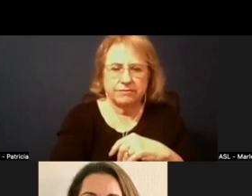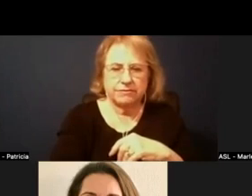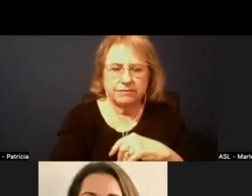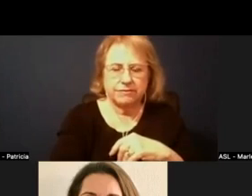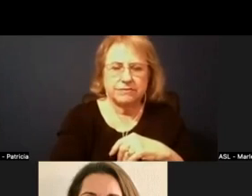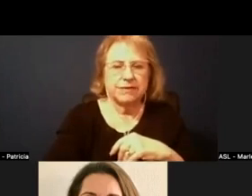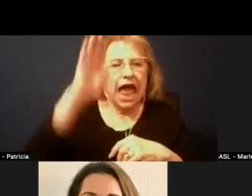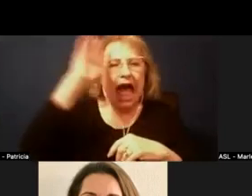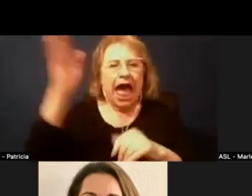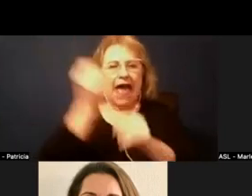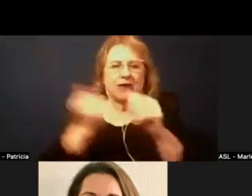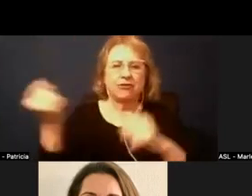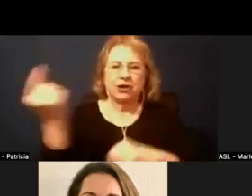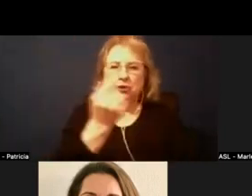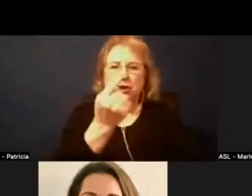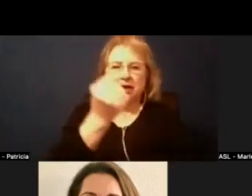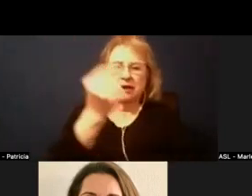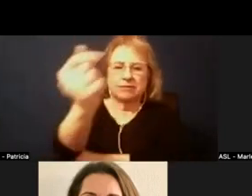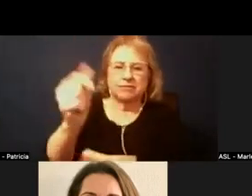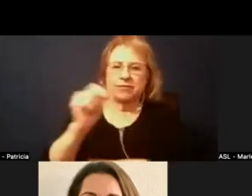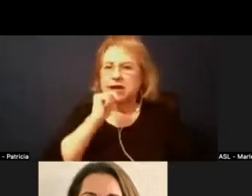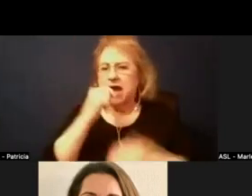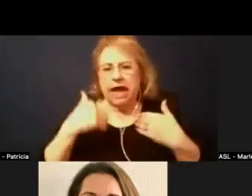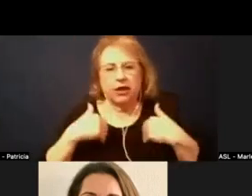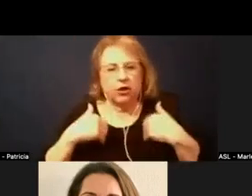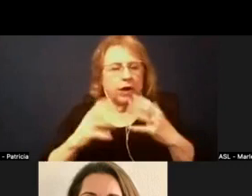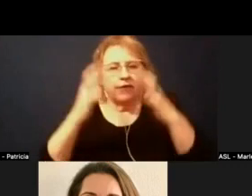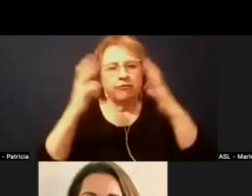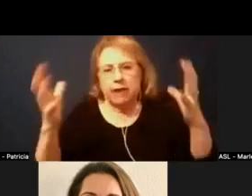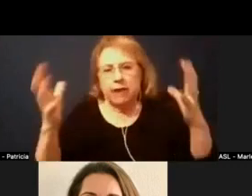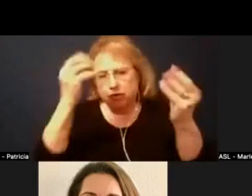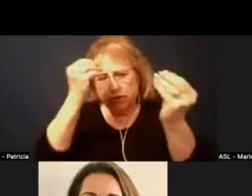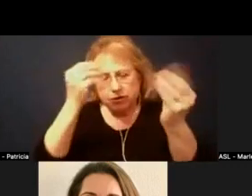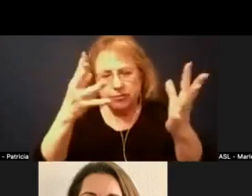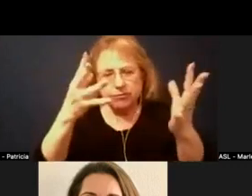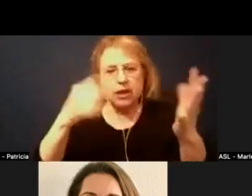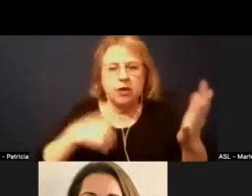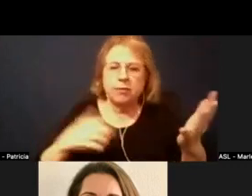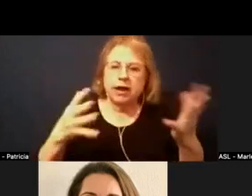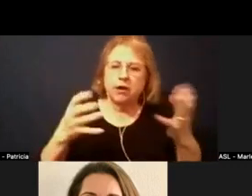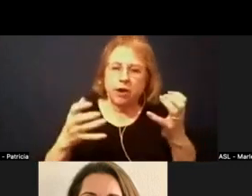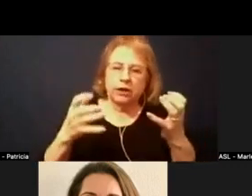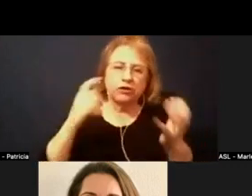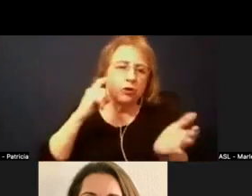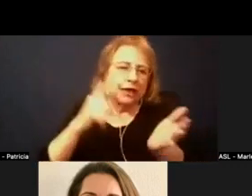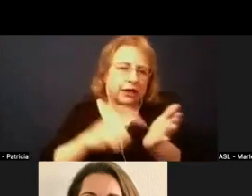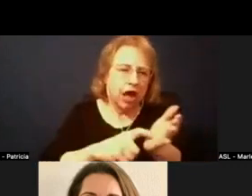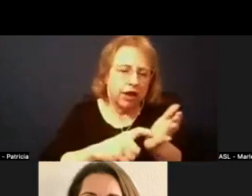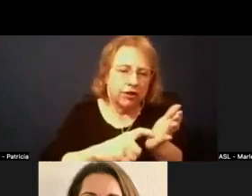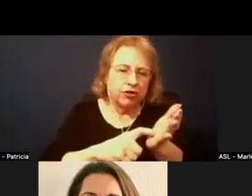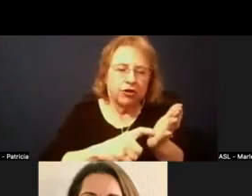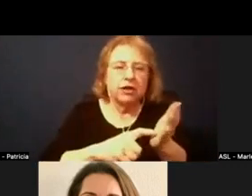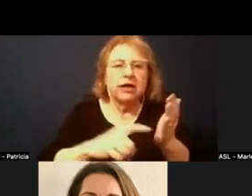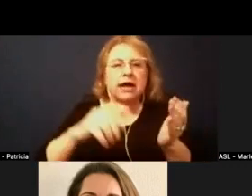Hi, everyone. I don't have much to update. I did just want to take a second to acknowledge an item further down on the agenda,